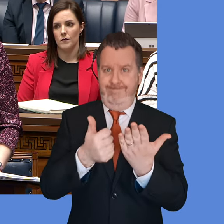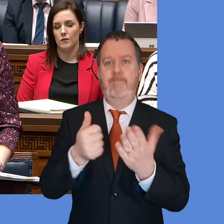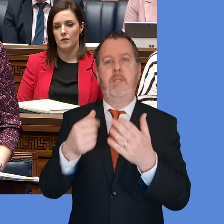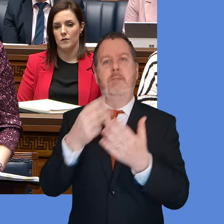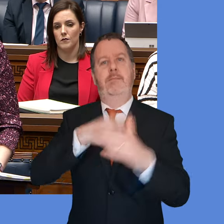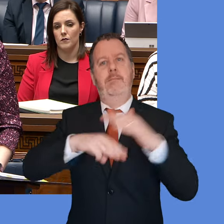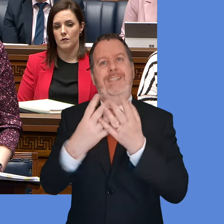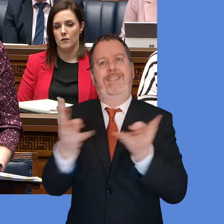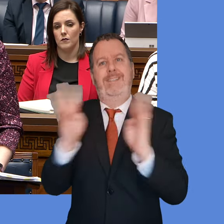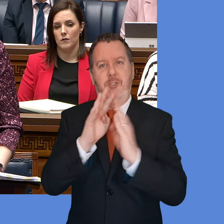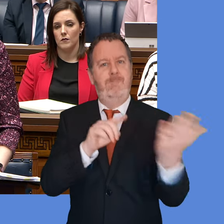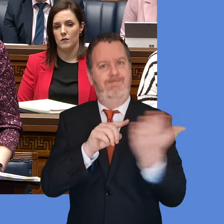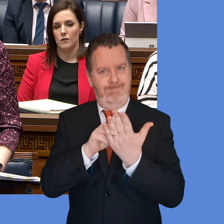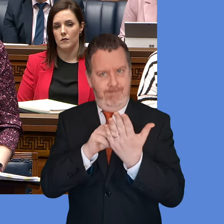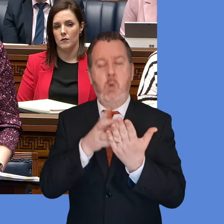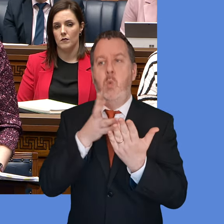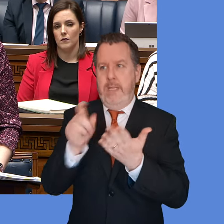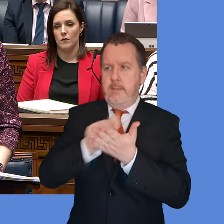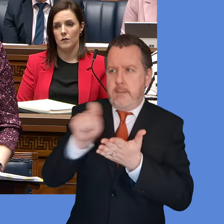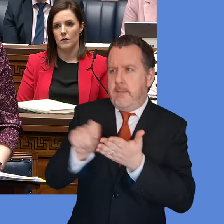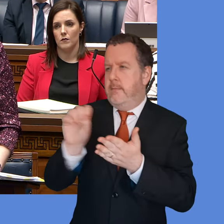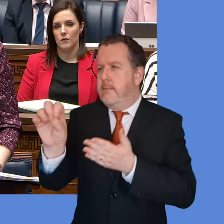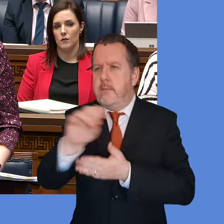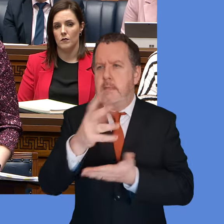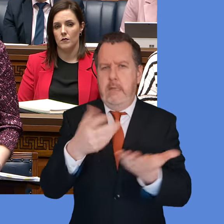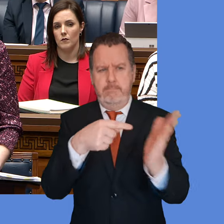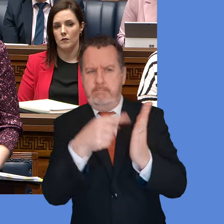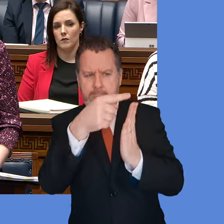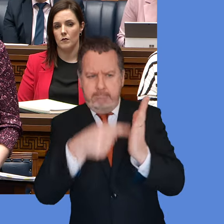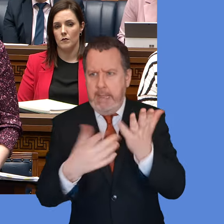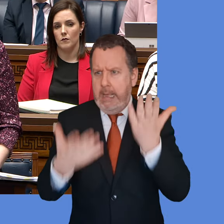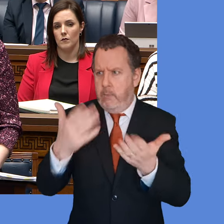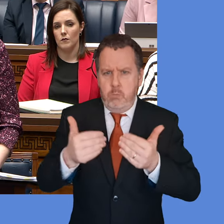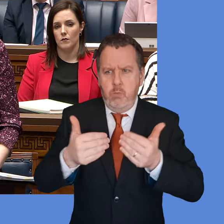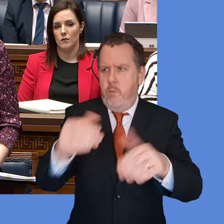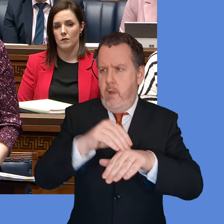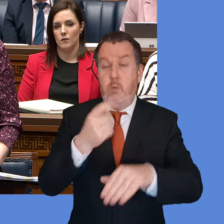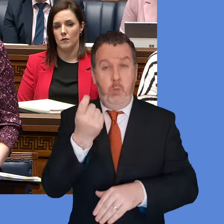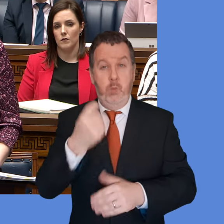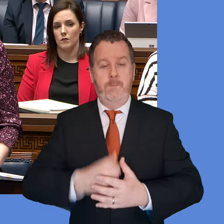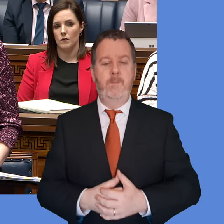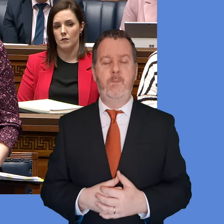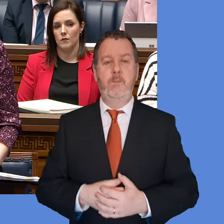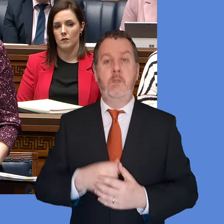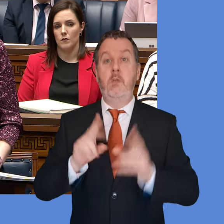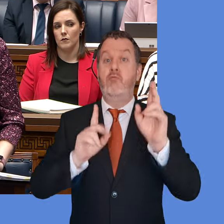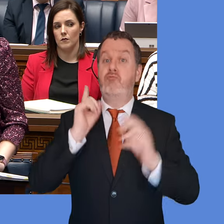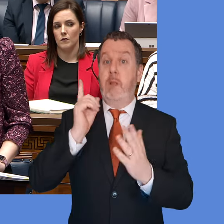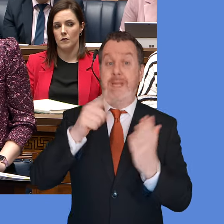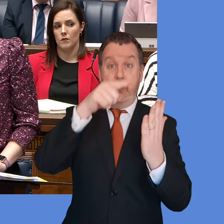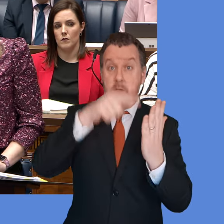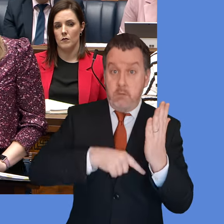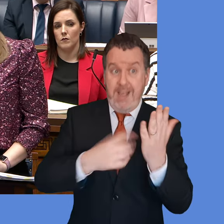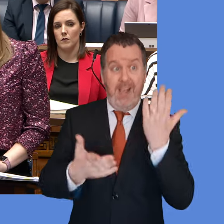Ministers will shortly write to Executive colleagues, inviting them to consider how they will take forward the fountains of the report. Delivering the recommendations will require